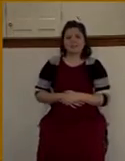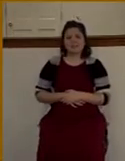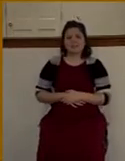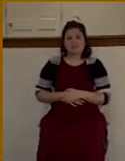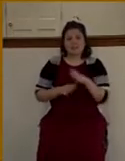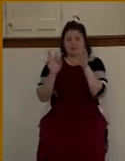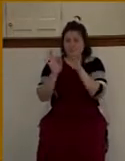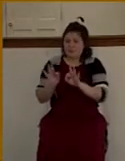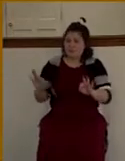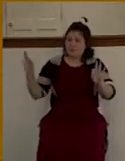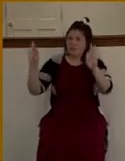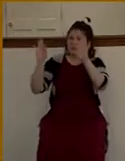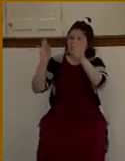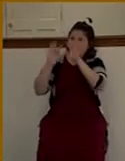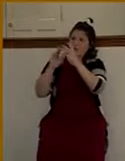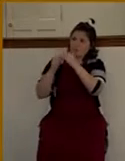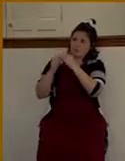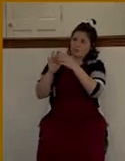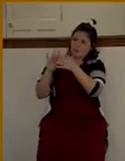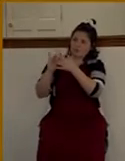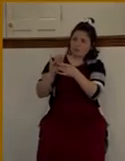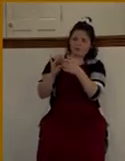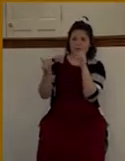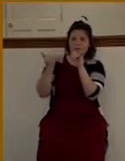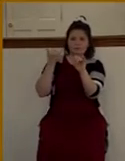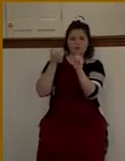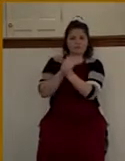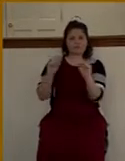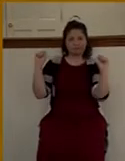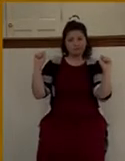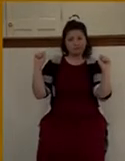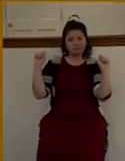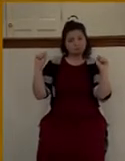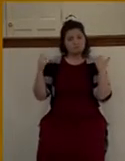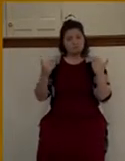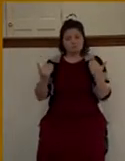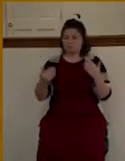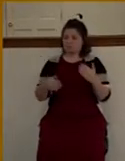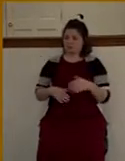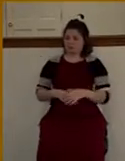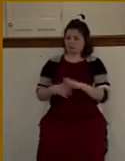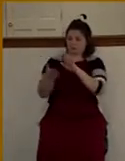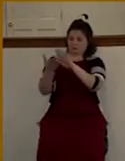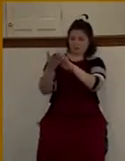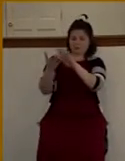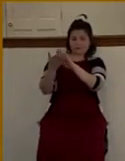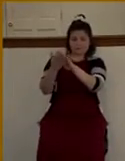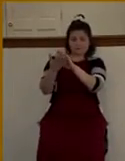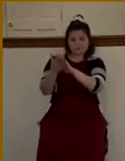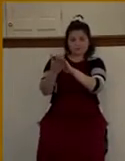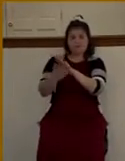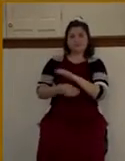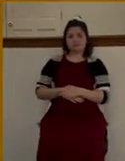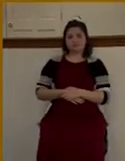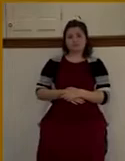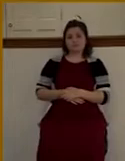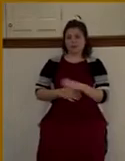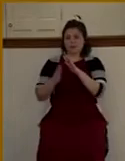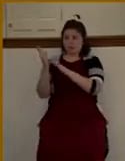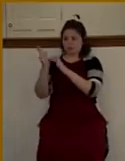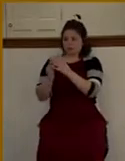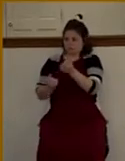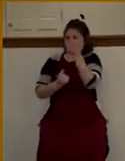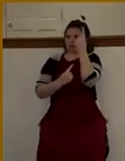life. You have to give him credit for this. You have to give him credit for understanding that Jesus understood salvation,